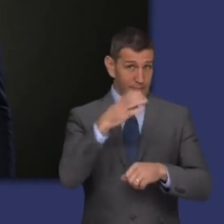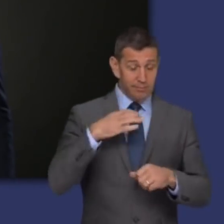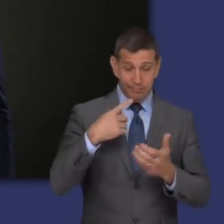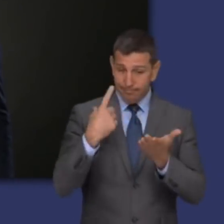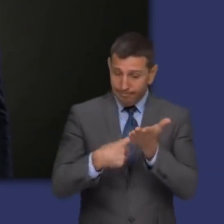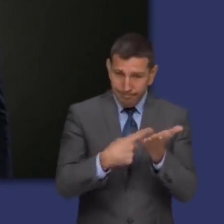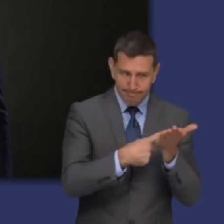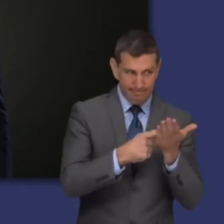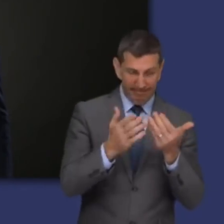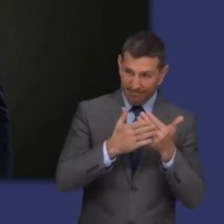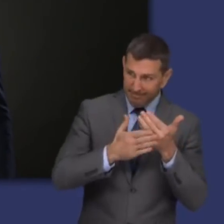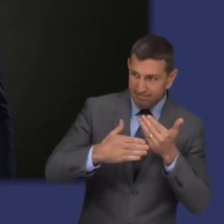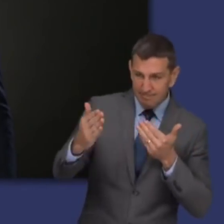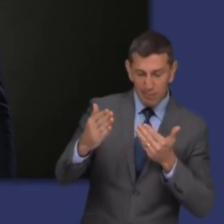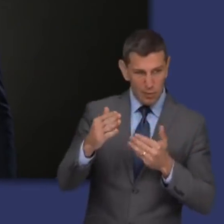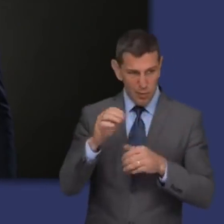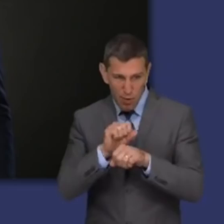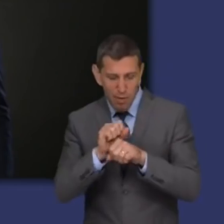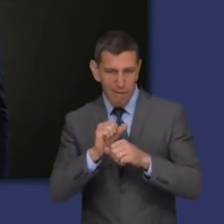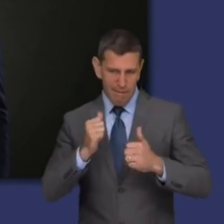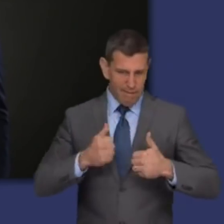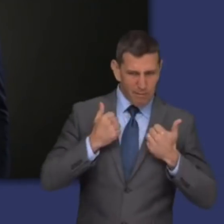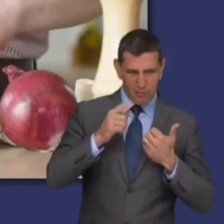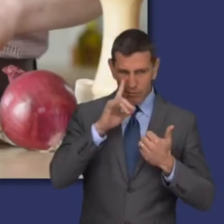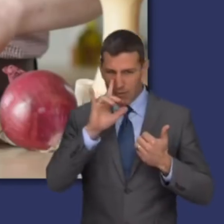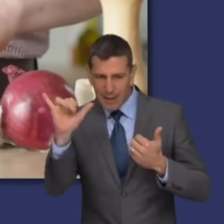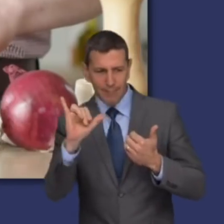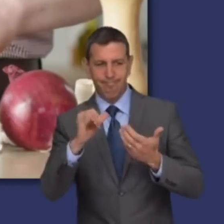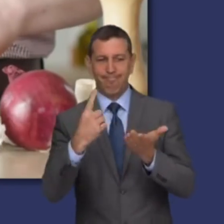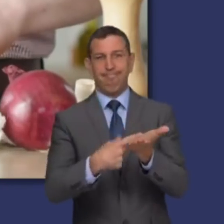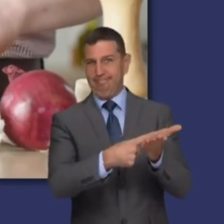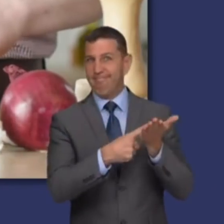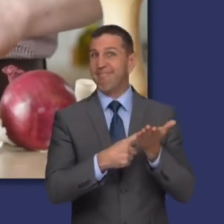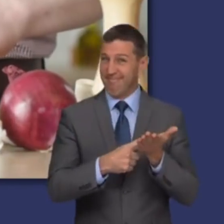rethink the way we work and the way we live at Bethel.